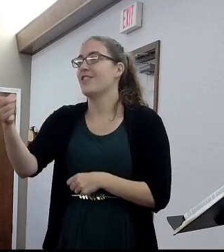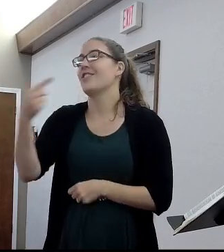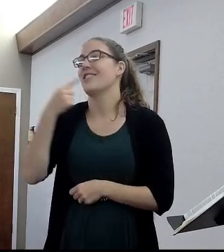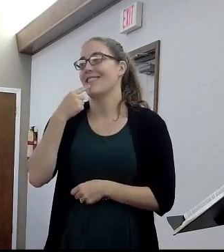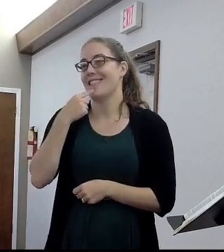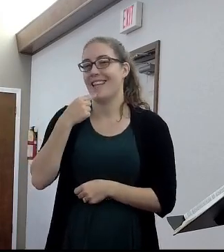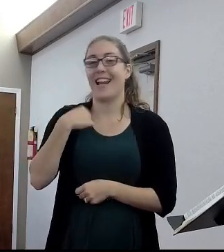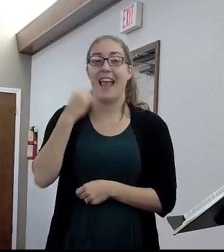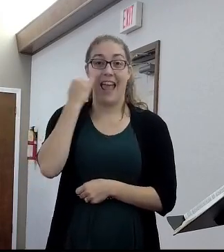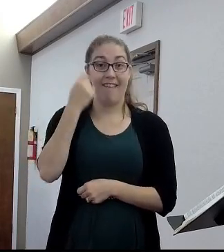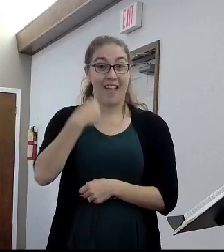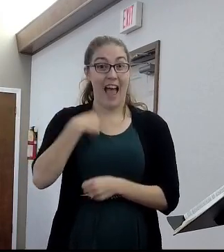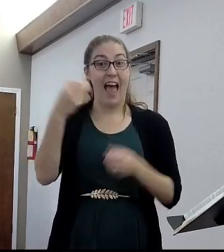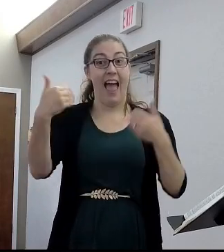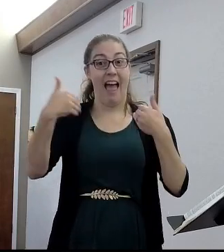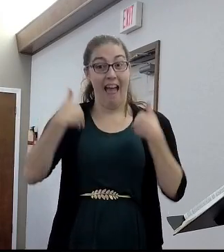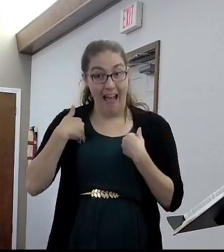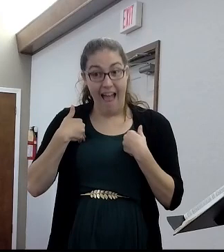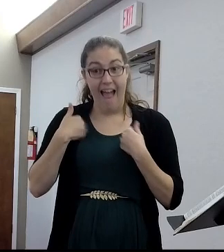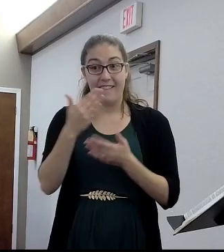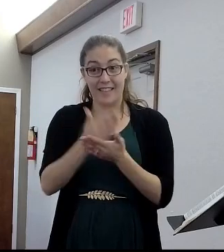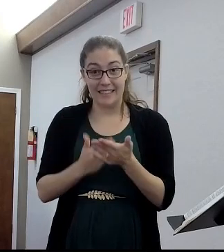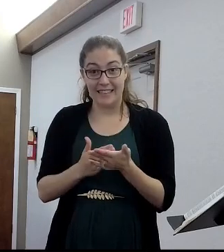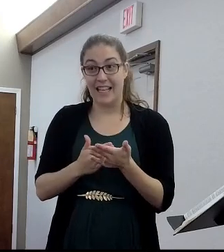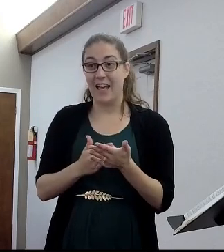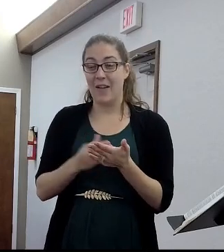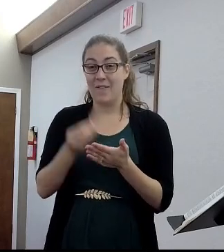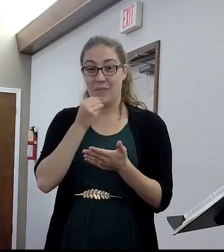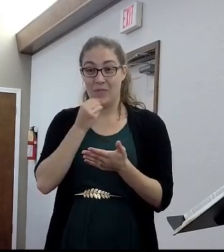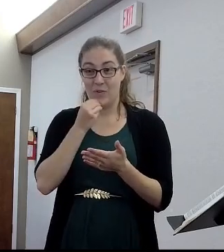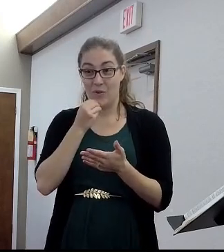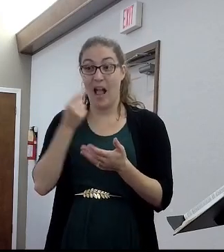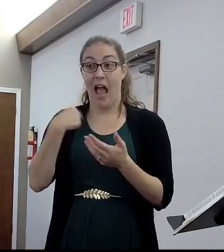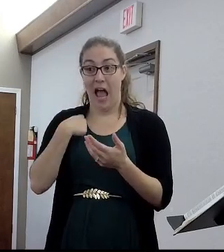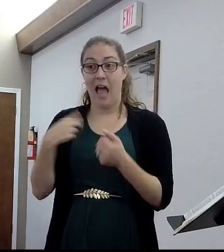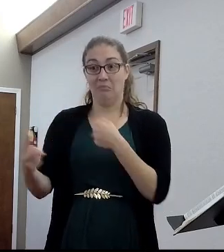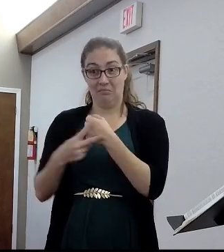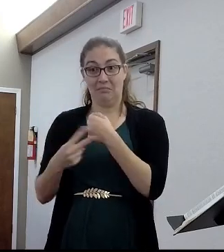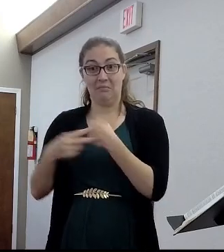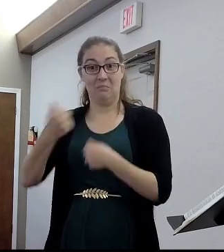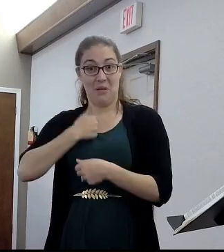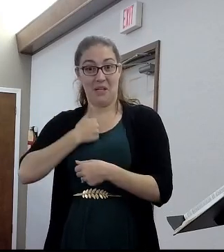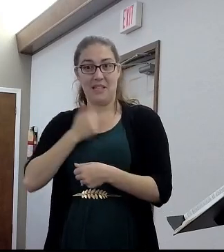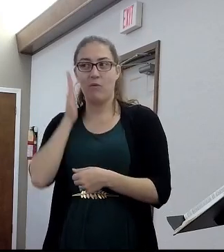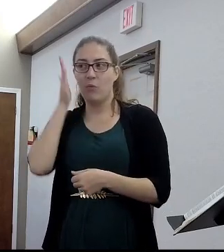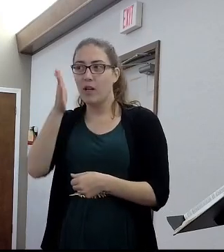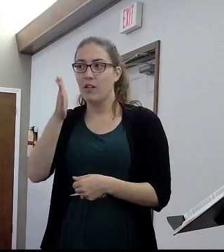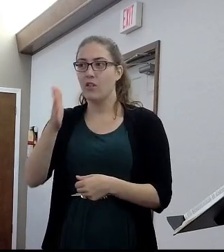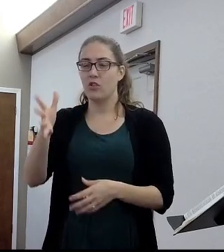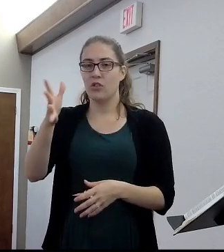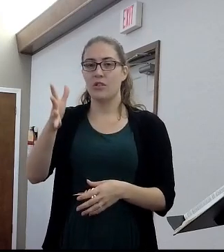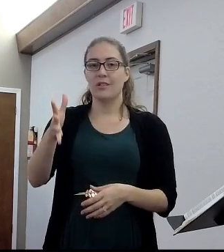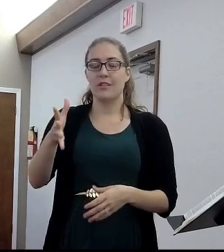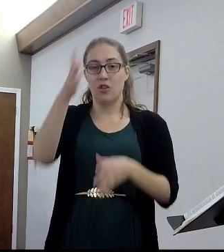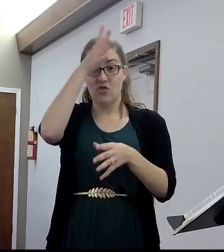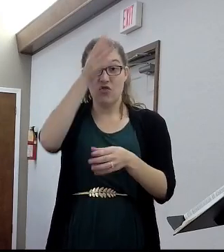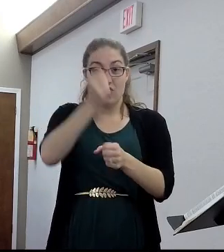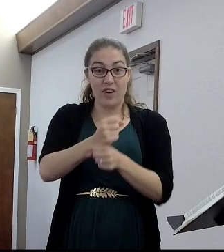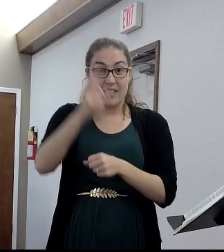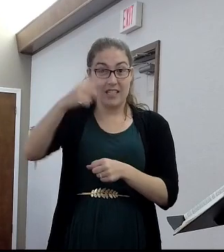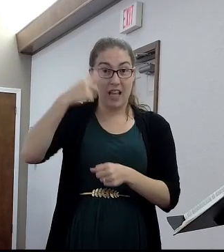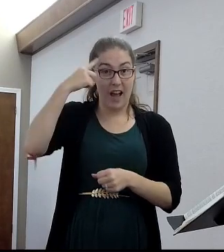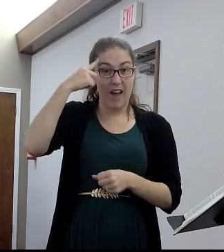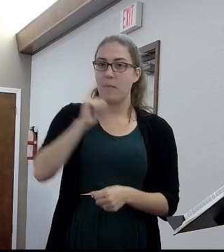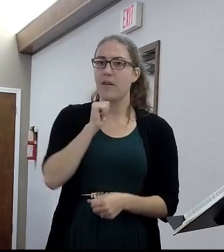I know, but that's the generation you came out of. You don't, you don't trust the government because they've not been here before. And they didn't have cancer. Y'all with me?